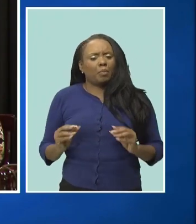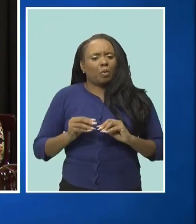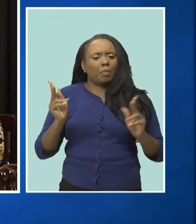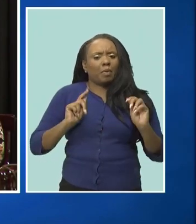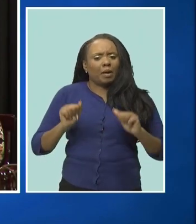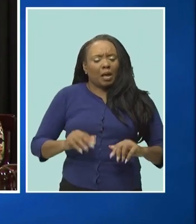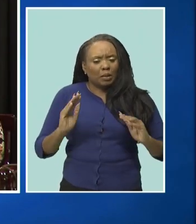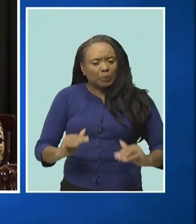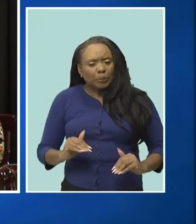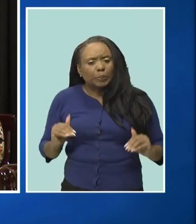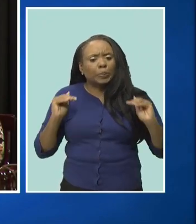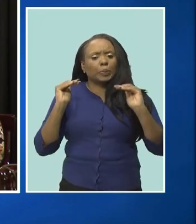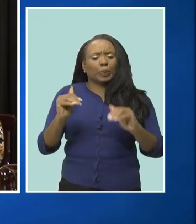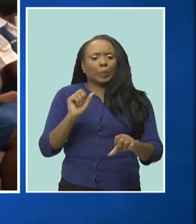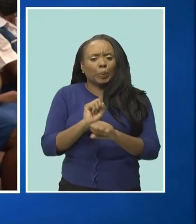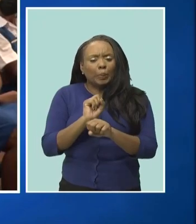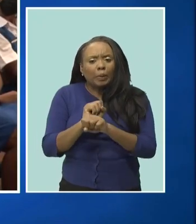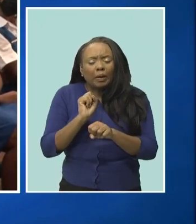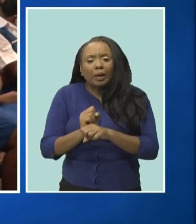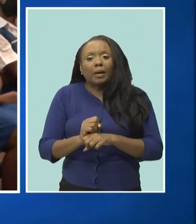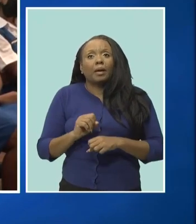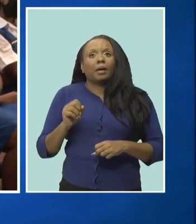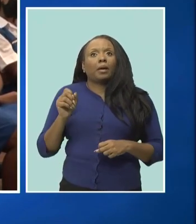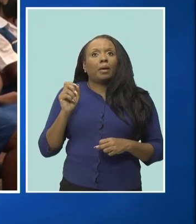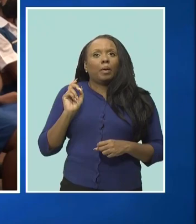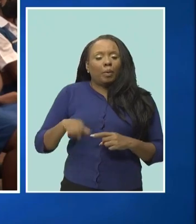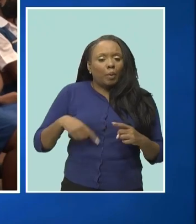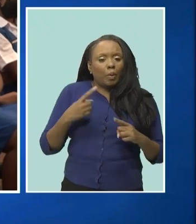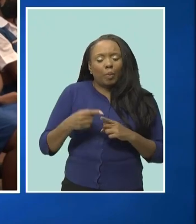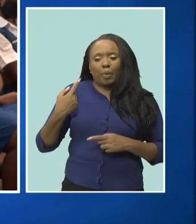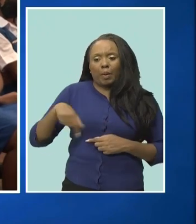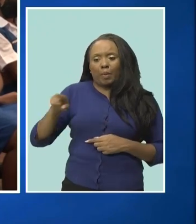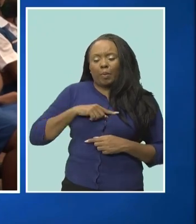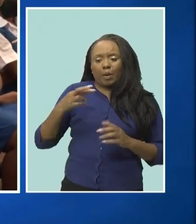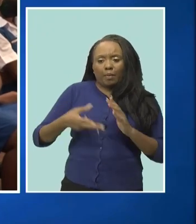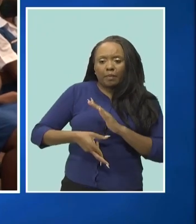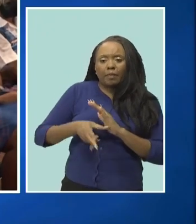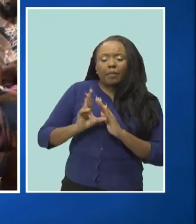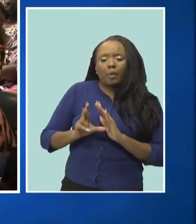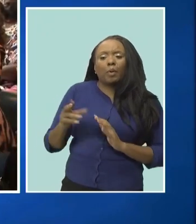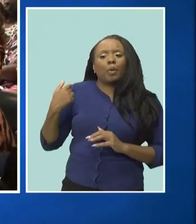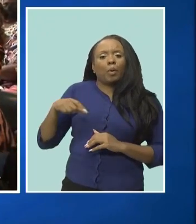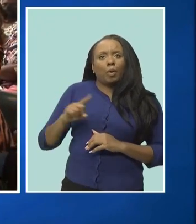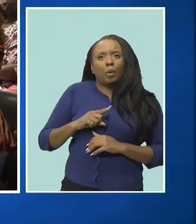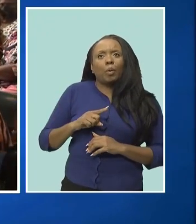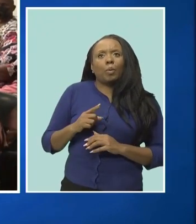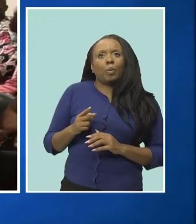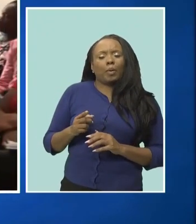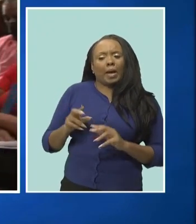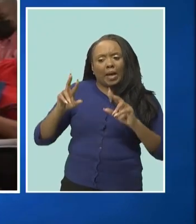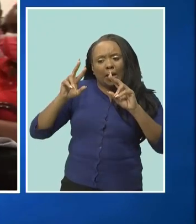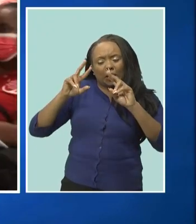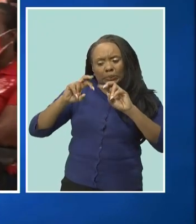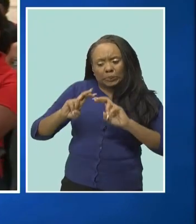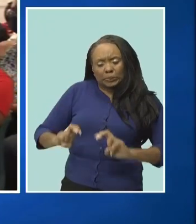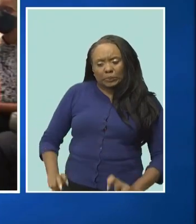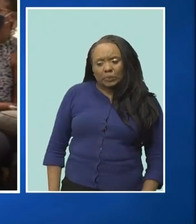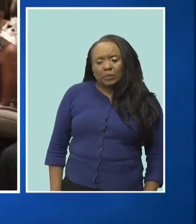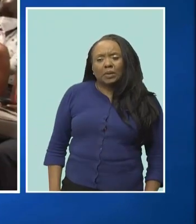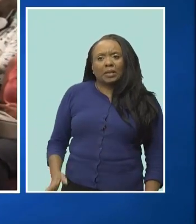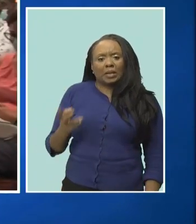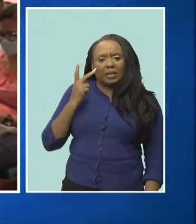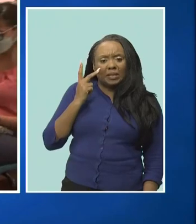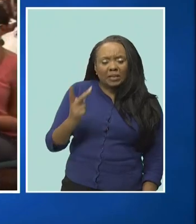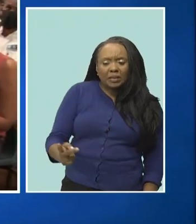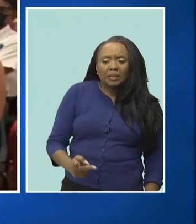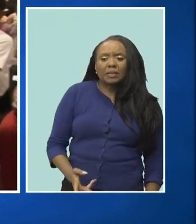during the period under review we were able to certify a candidate who fit the